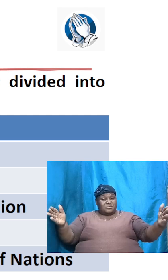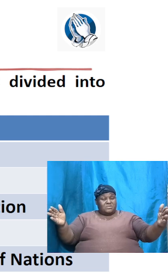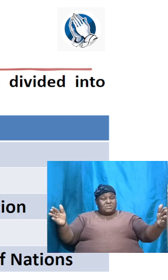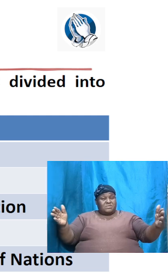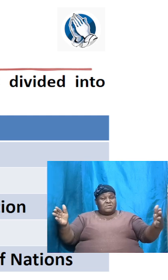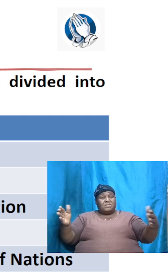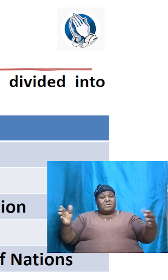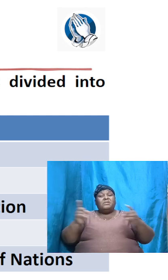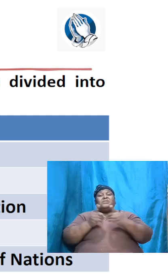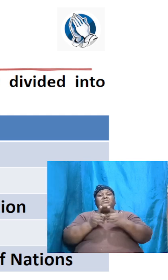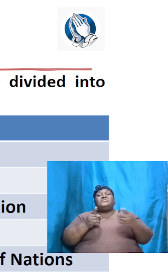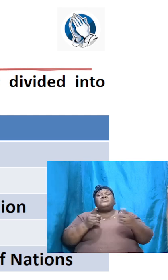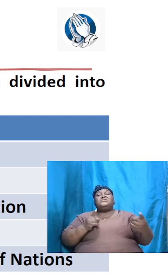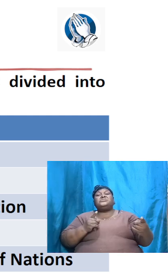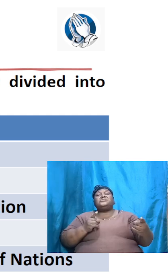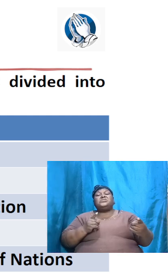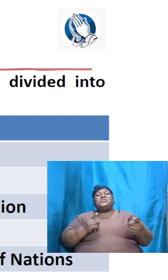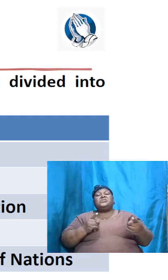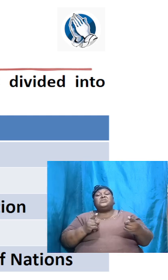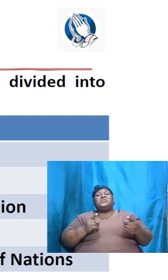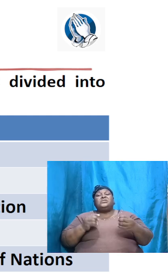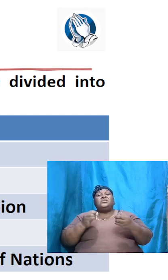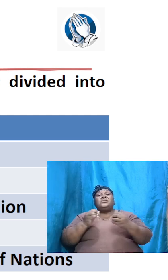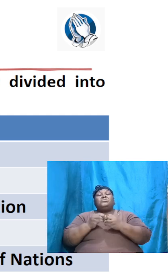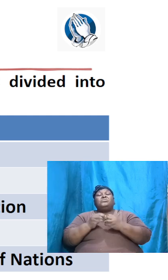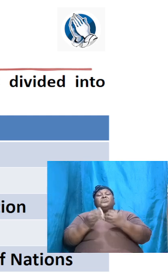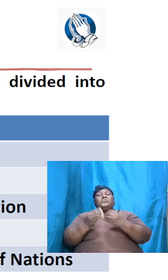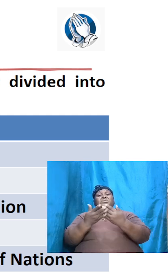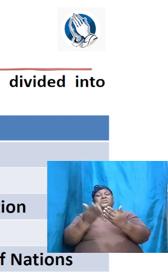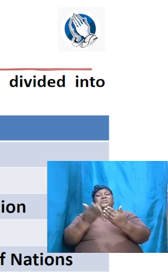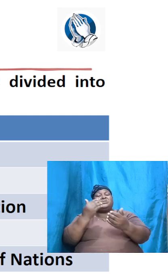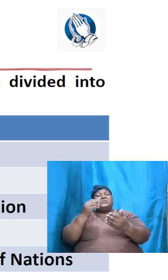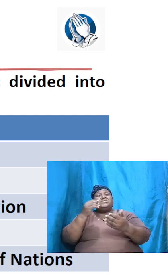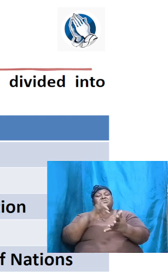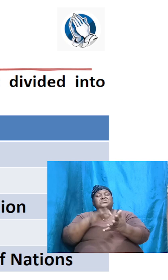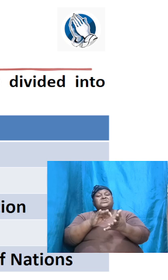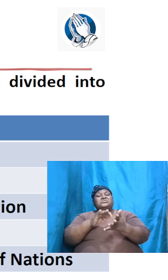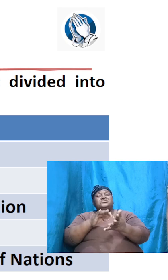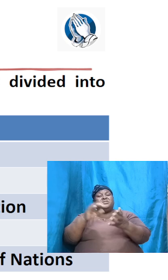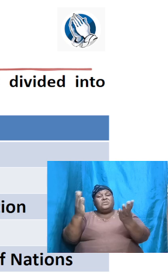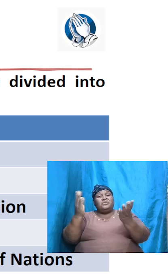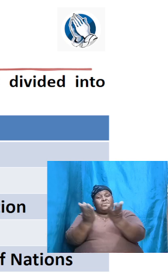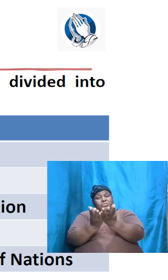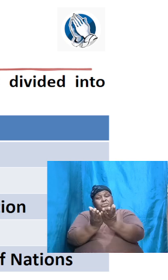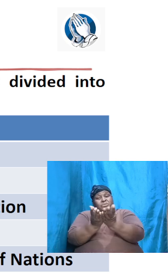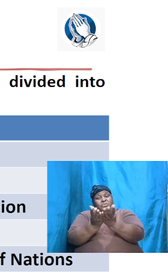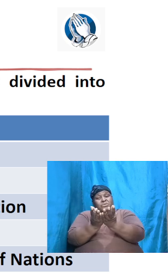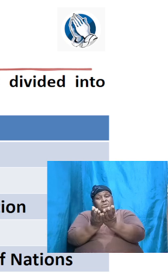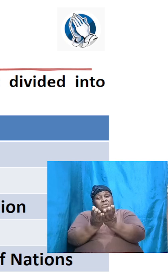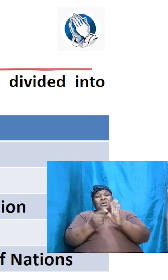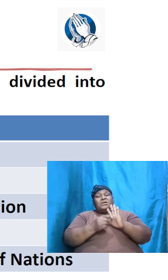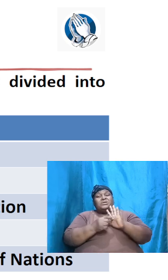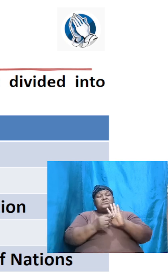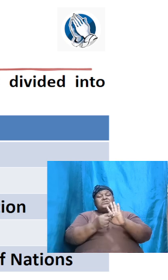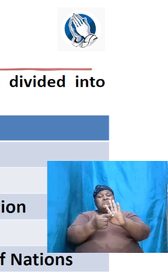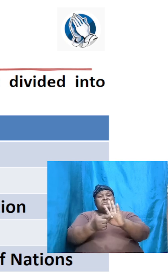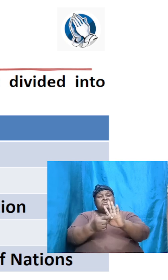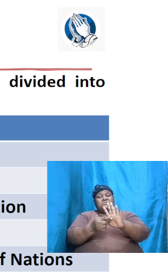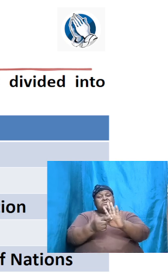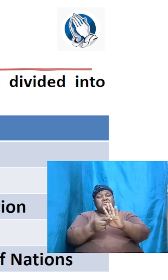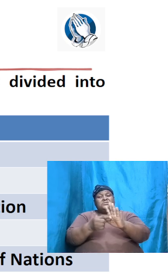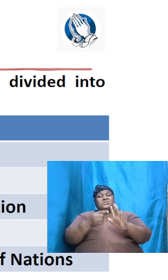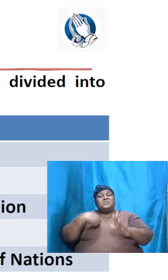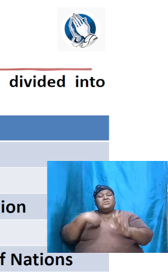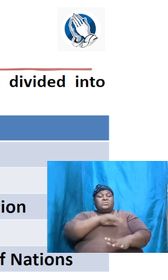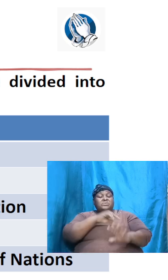so that we can more easier study the book and we can see a particular flow that so that we